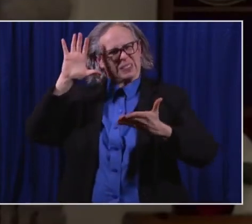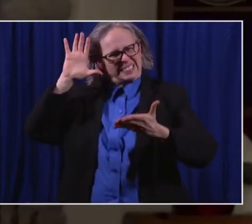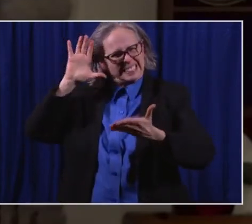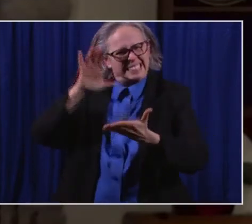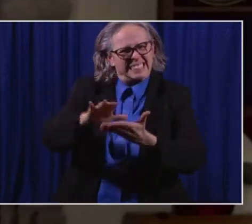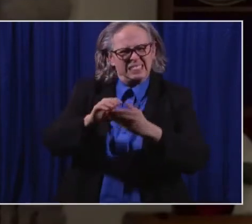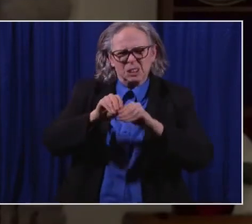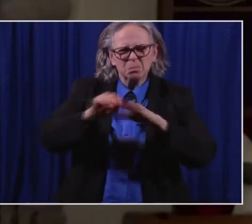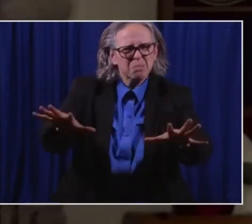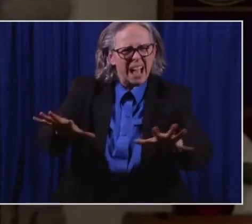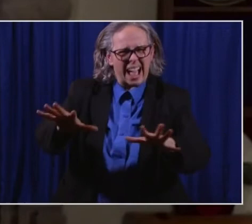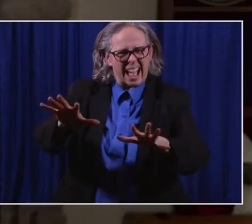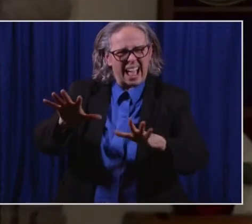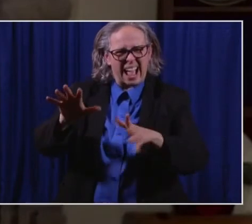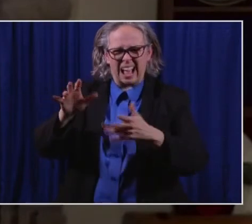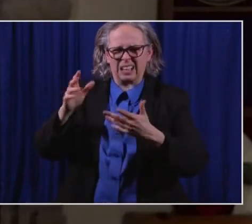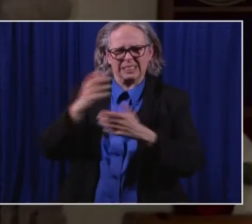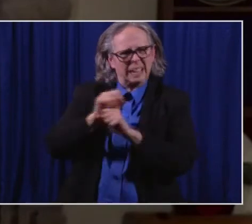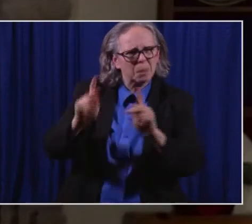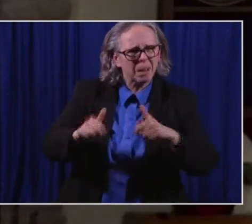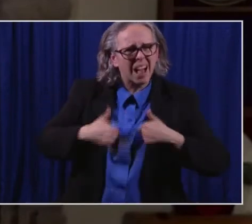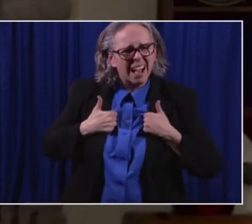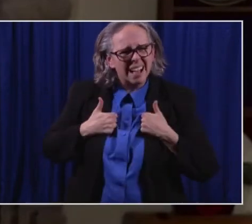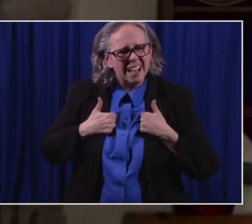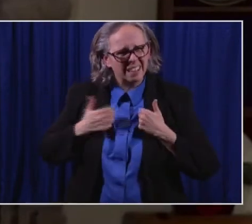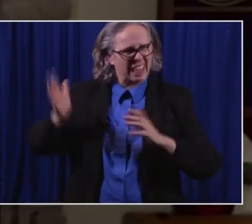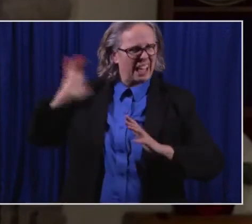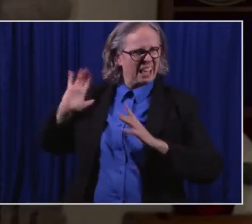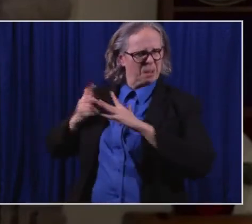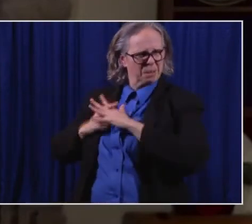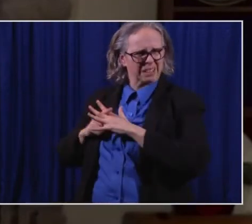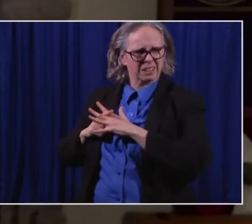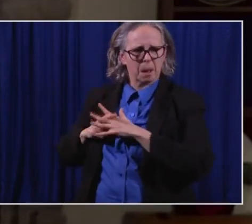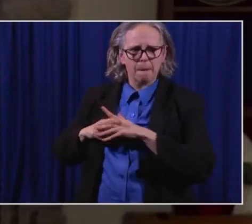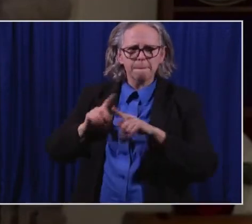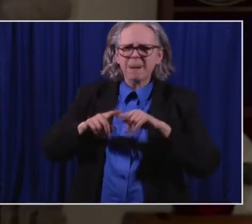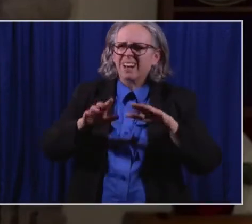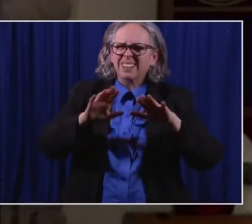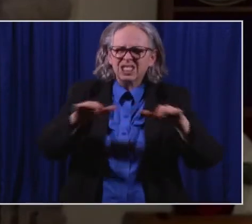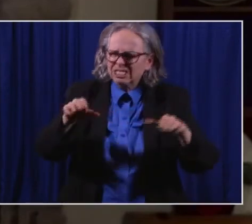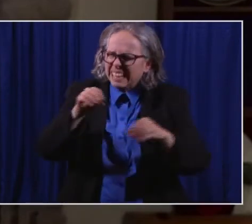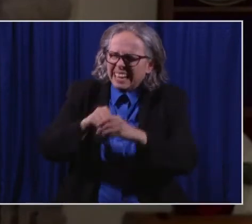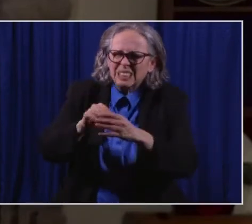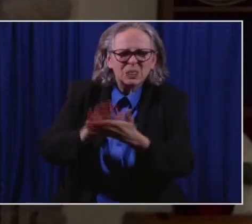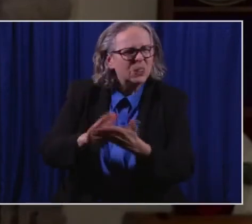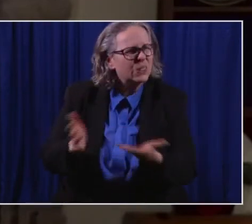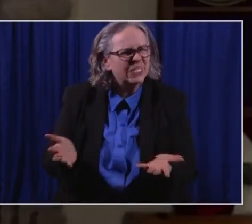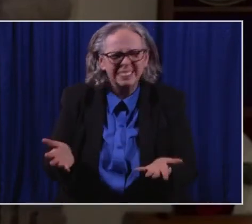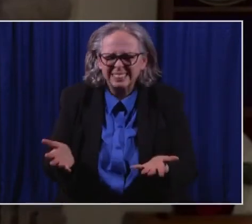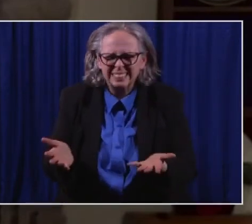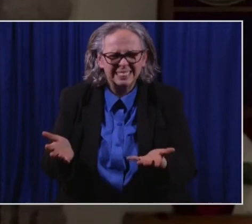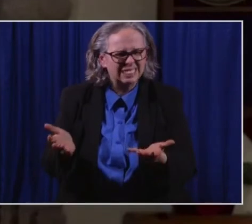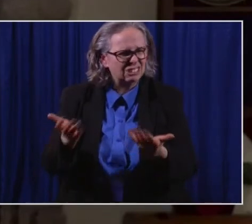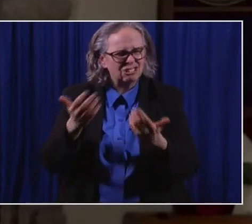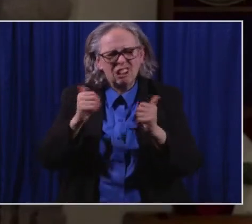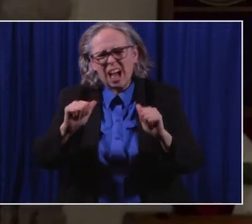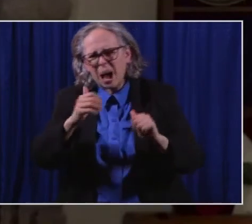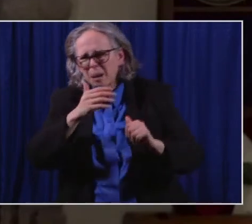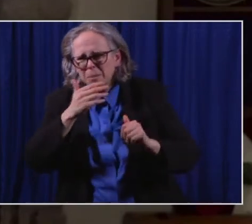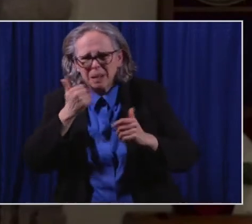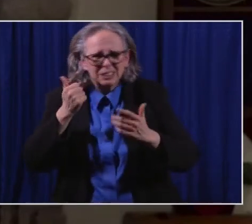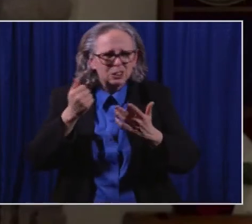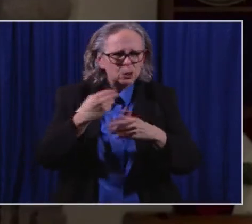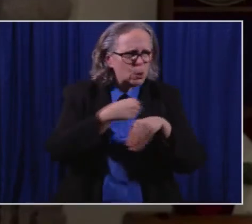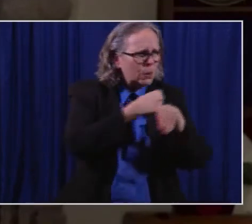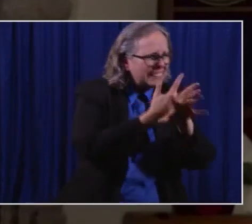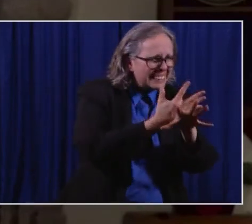it means that they were not in school in the spring. Schools did the best that they could remotely. And we've